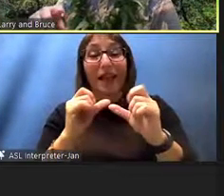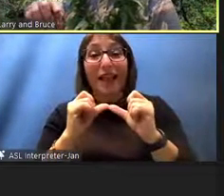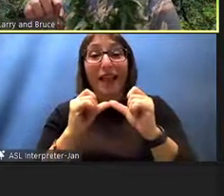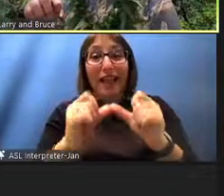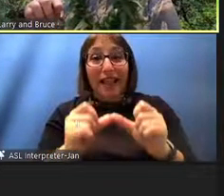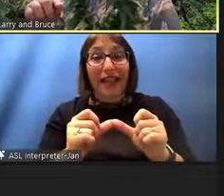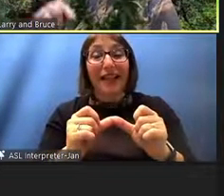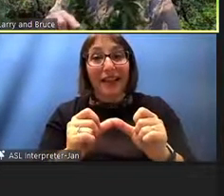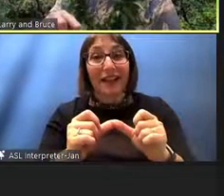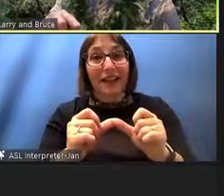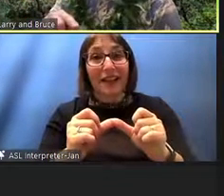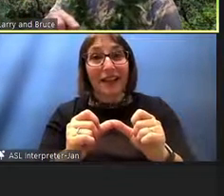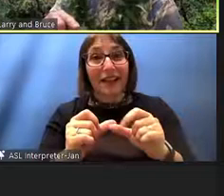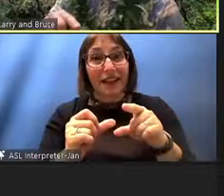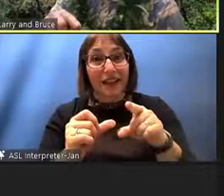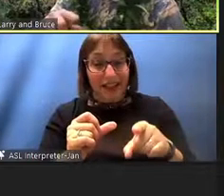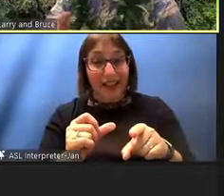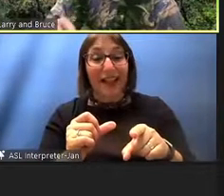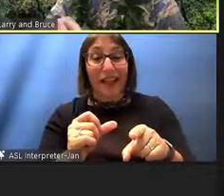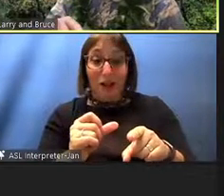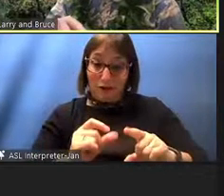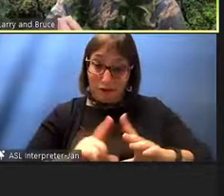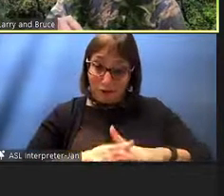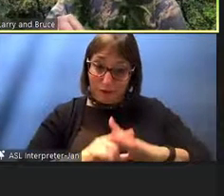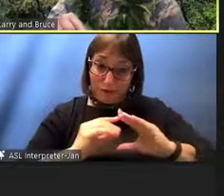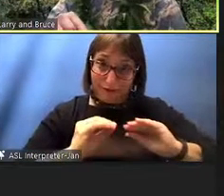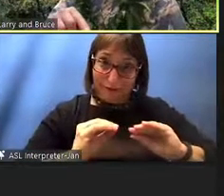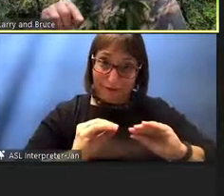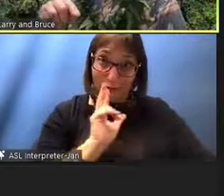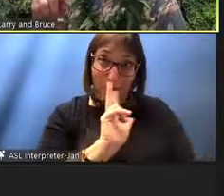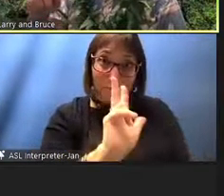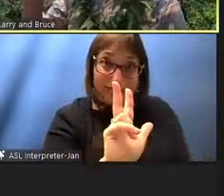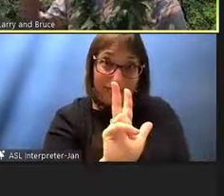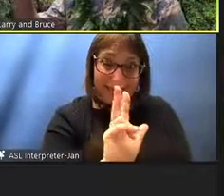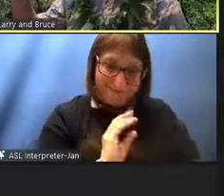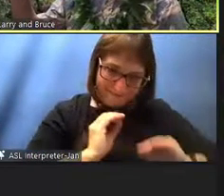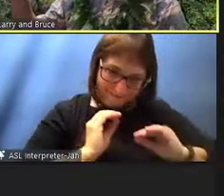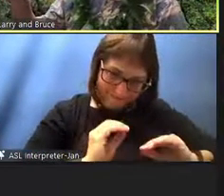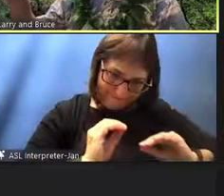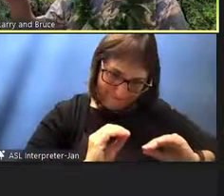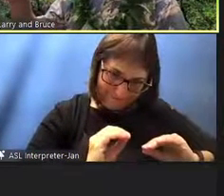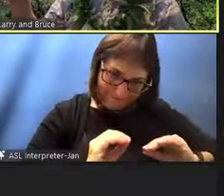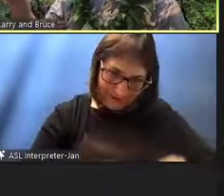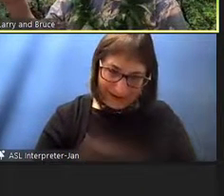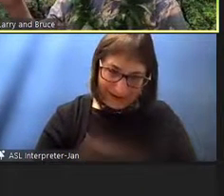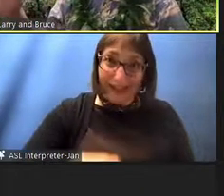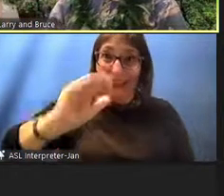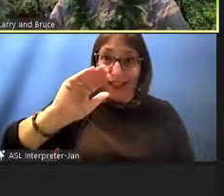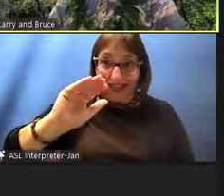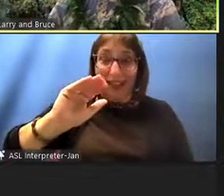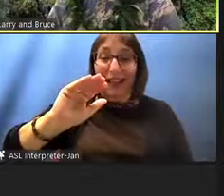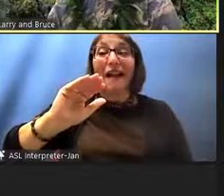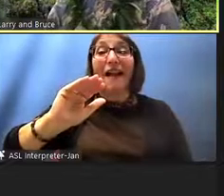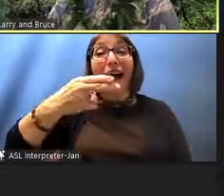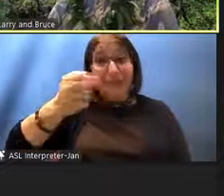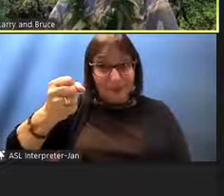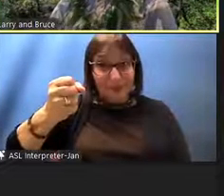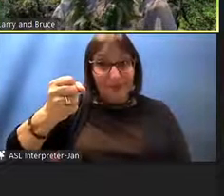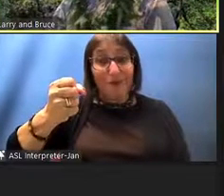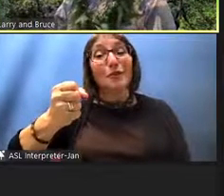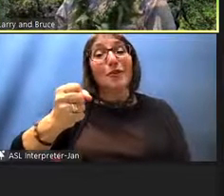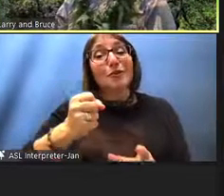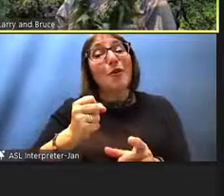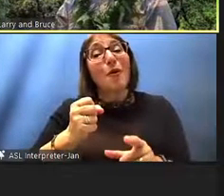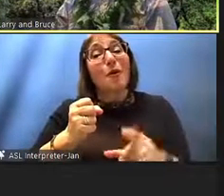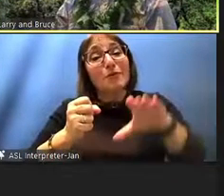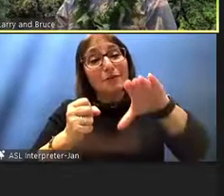up to high school, which is about 16, 17